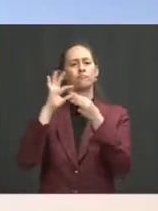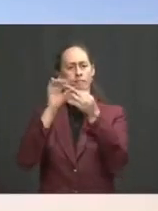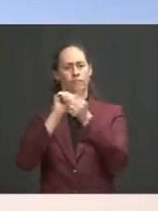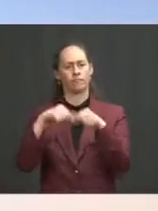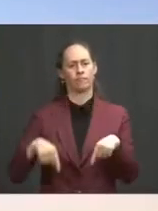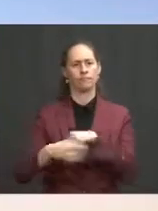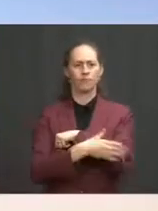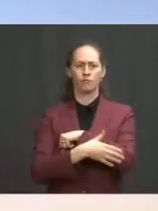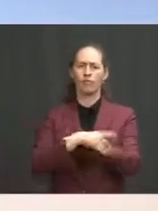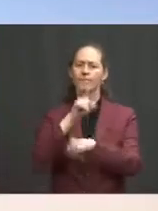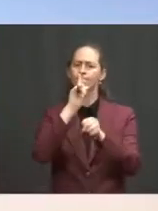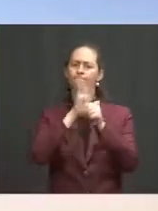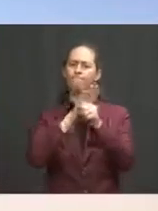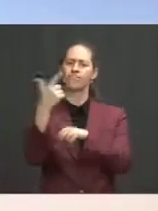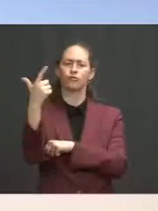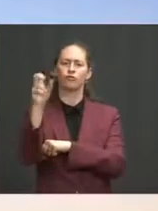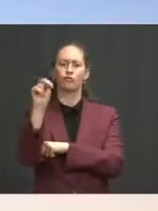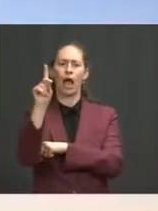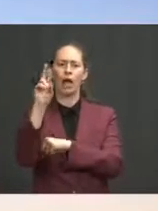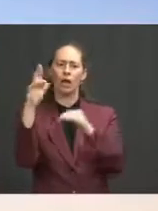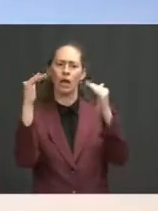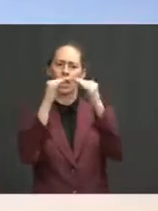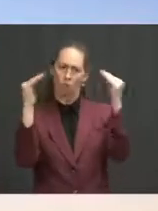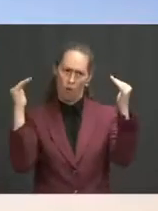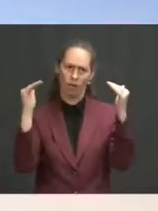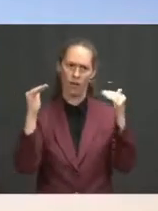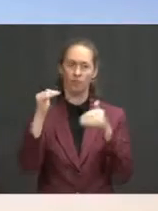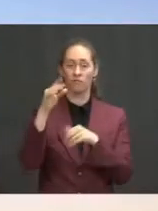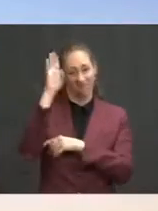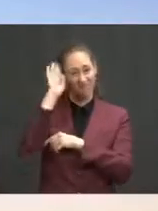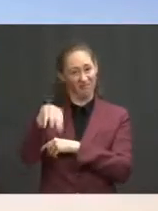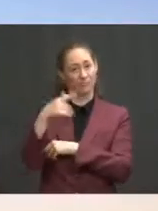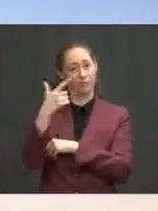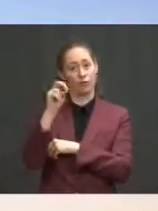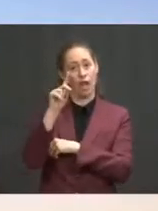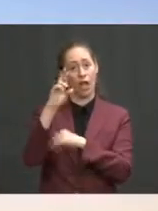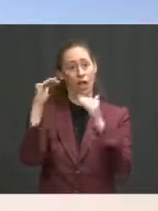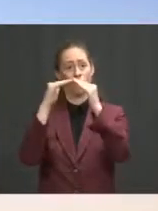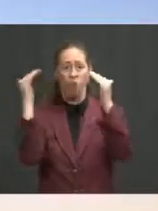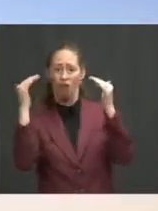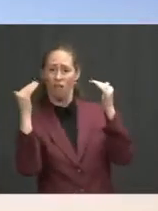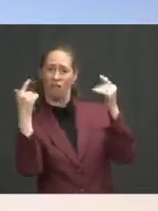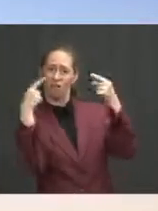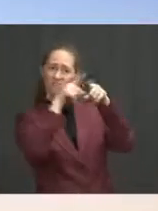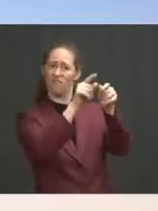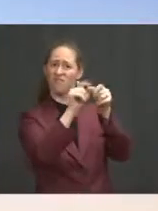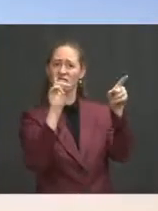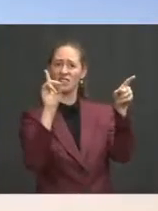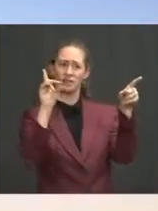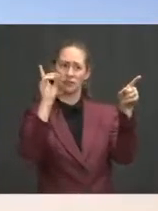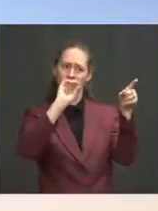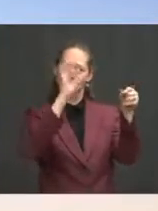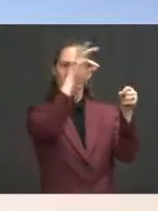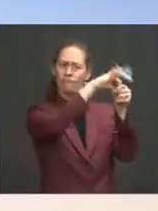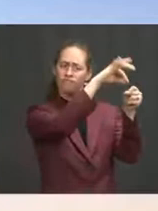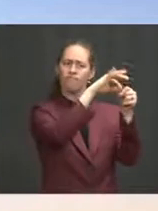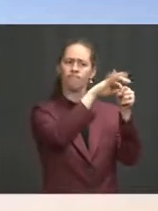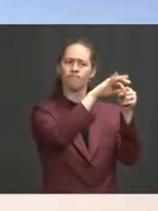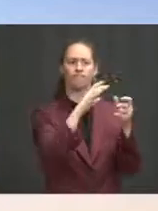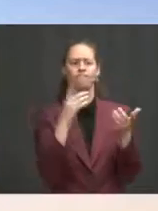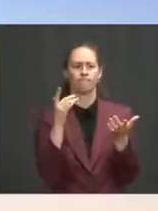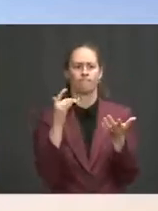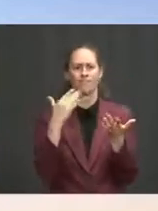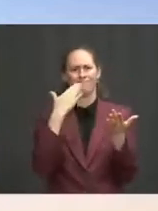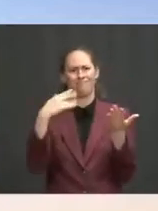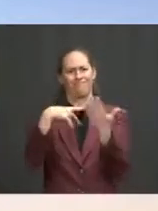the case about how gender equality is tied to democracy. Following her remarks, we announced several robust deliverables in three areas, gender